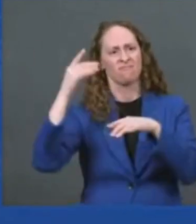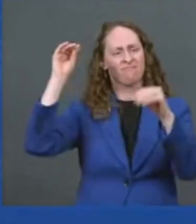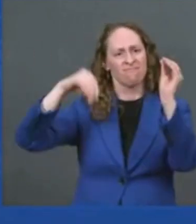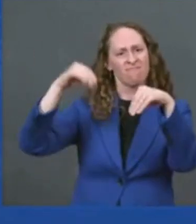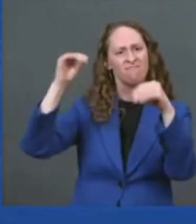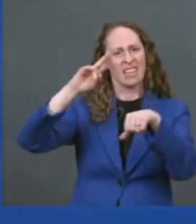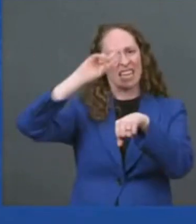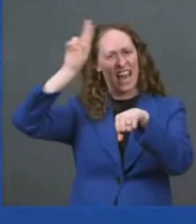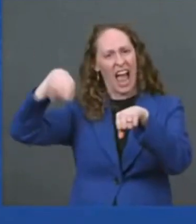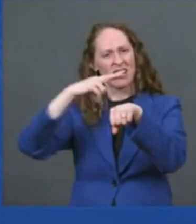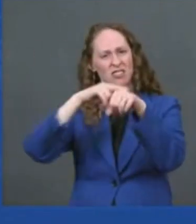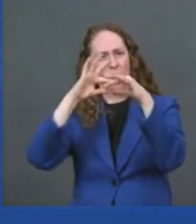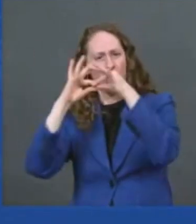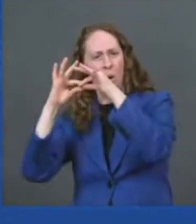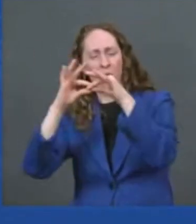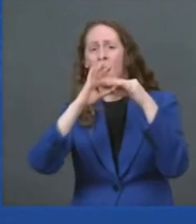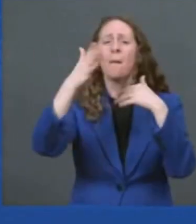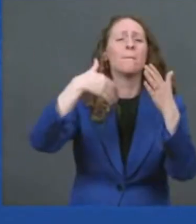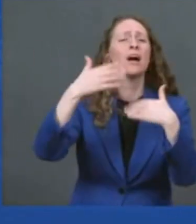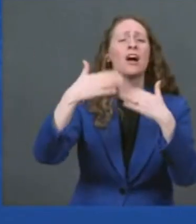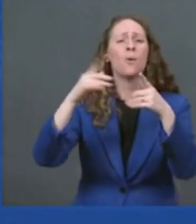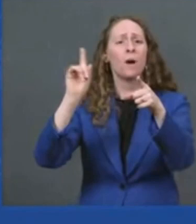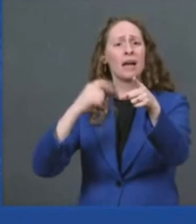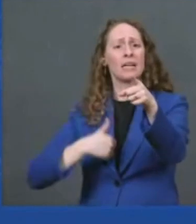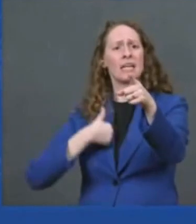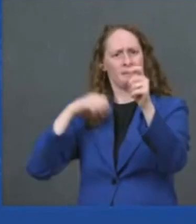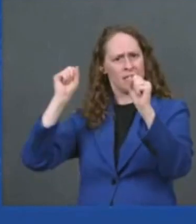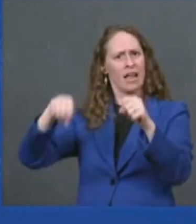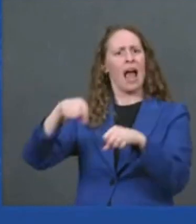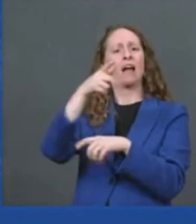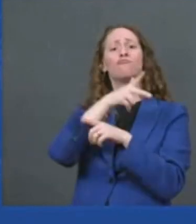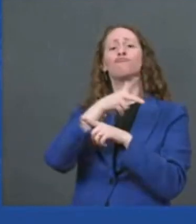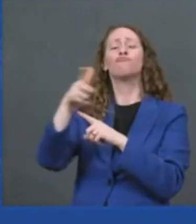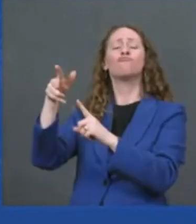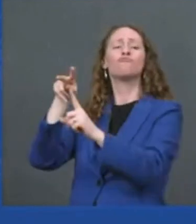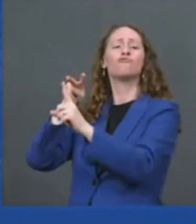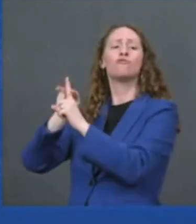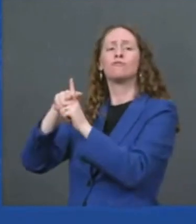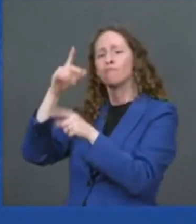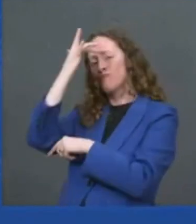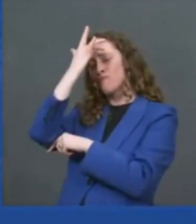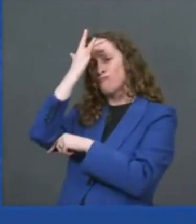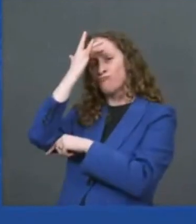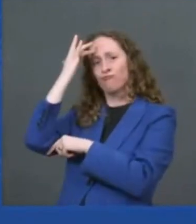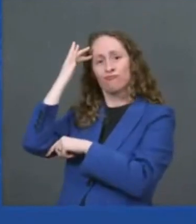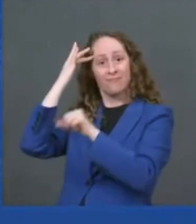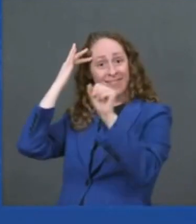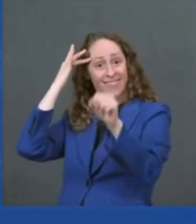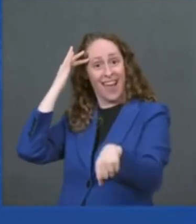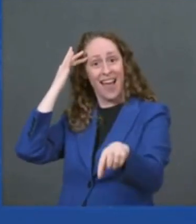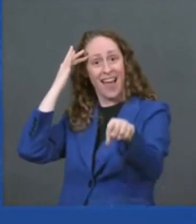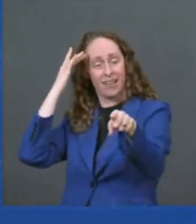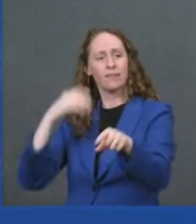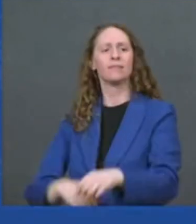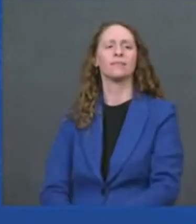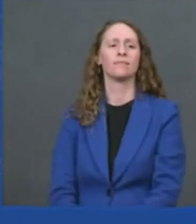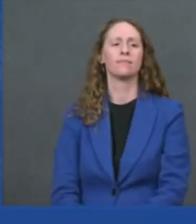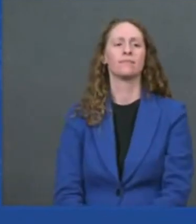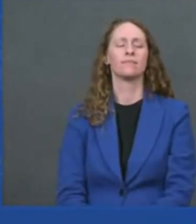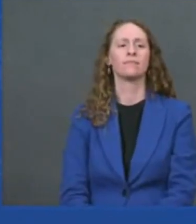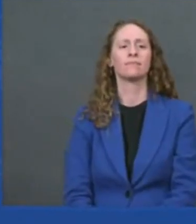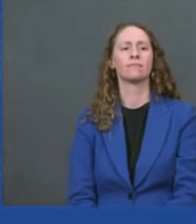quick and easy and the foundation will help build ameri help american automakers set the pace for electric vehicles